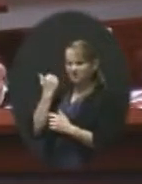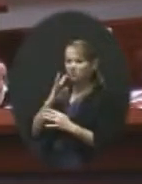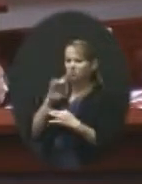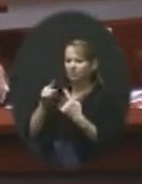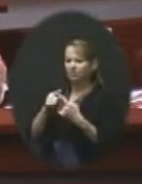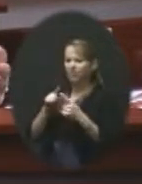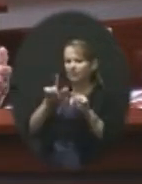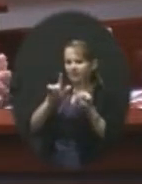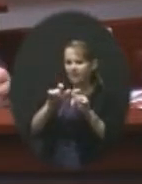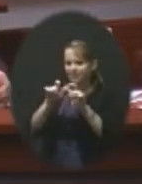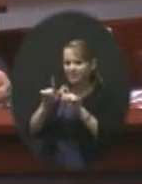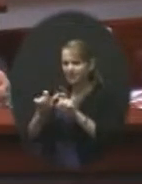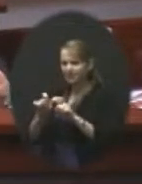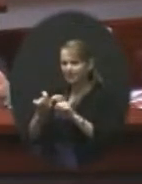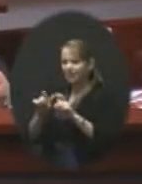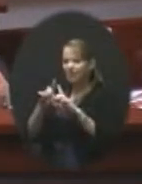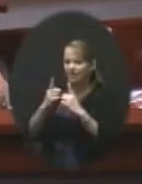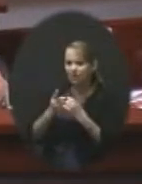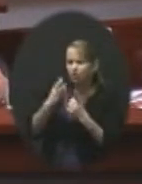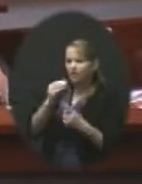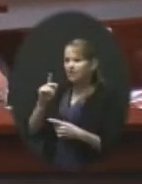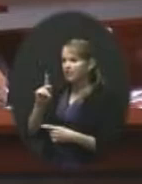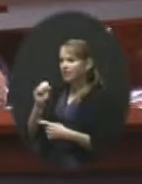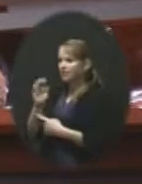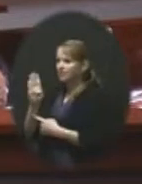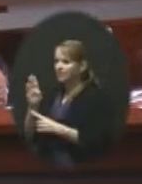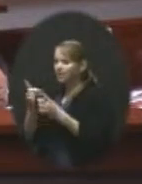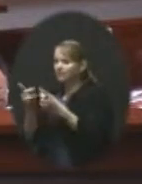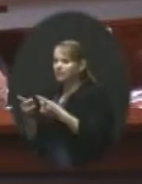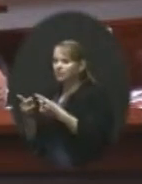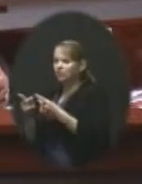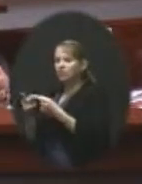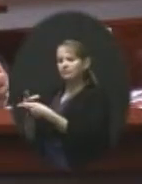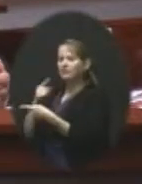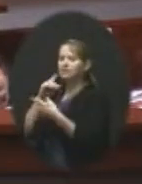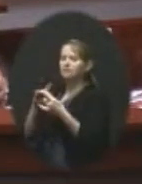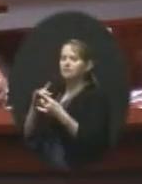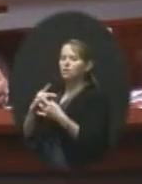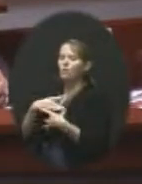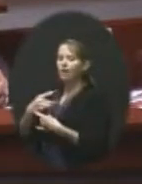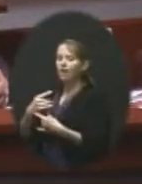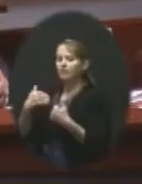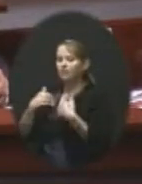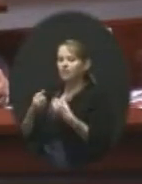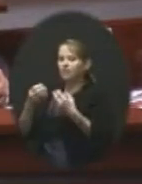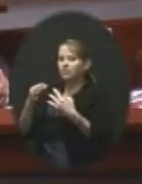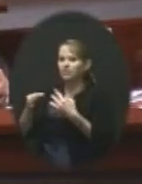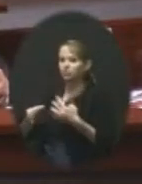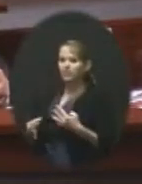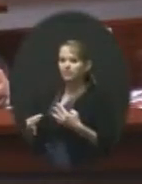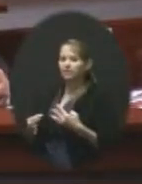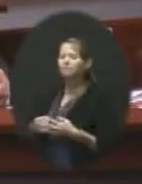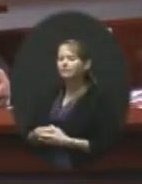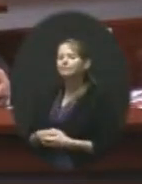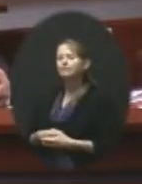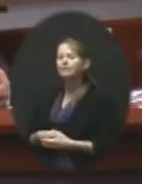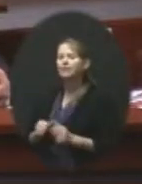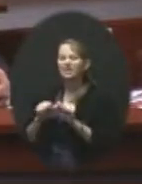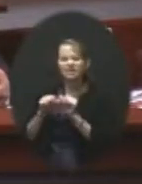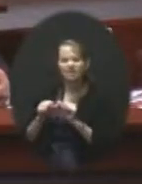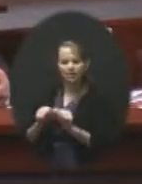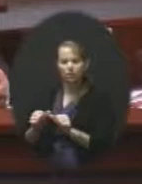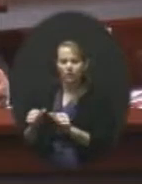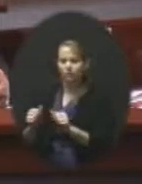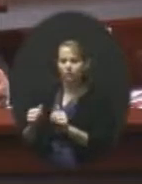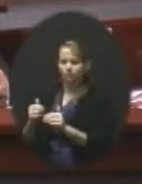testing decision in the KSB position that says we sure like to have lots of choice. This is something that is continuing to unfold at the